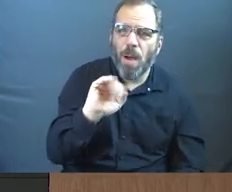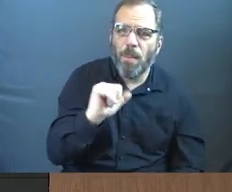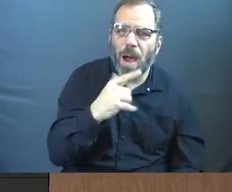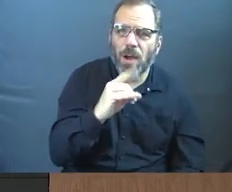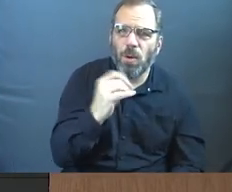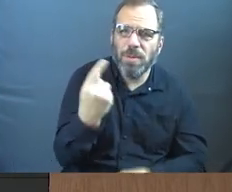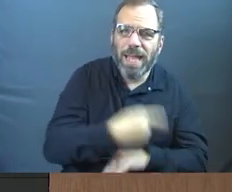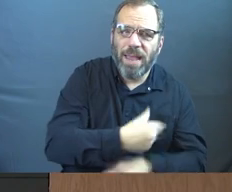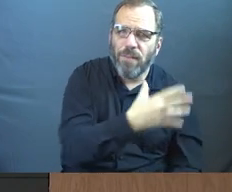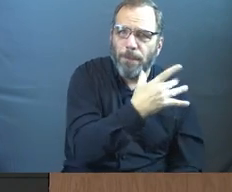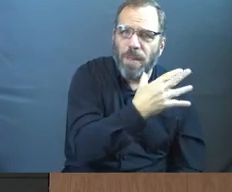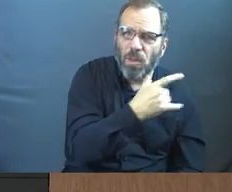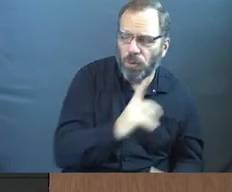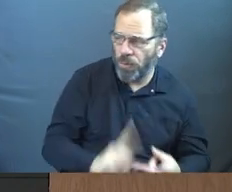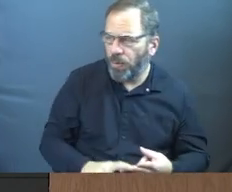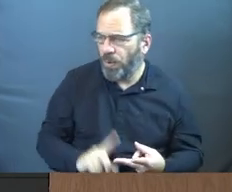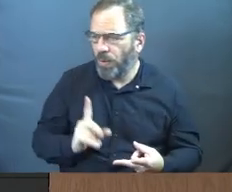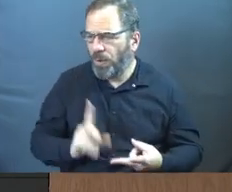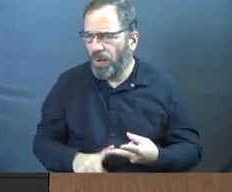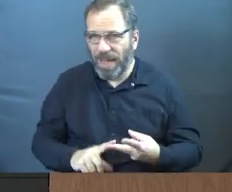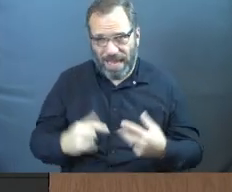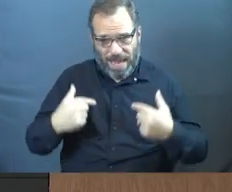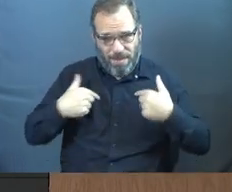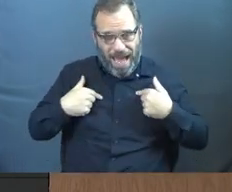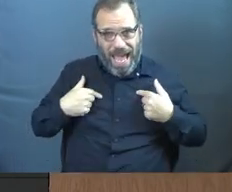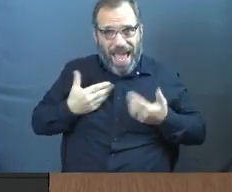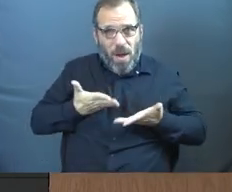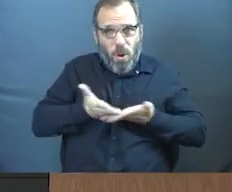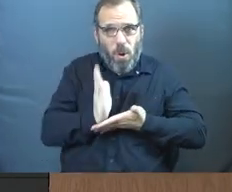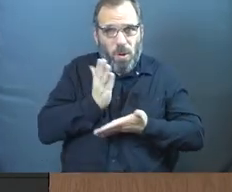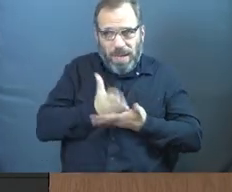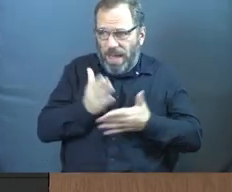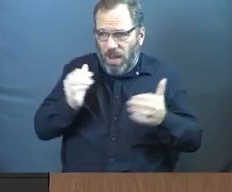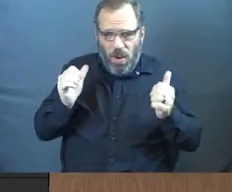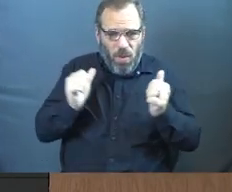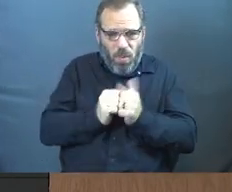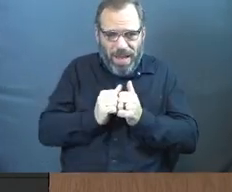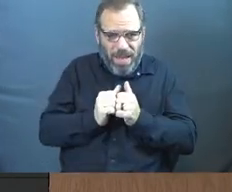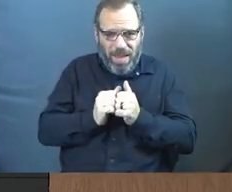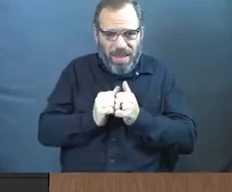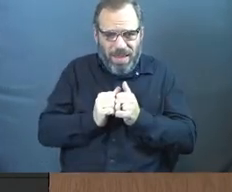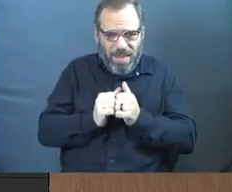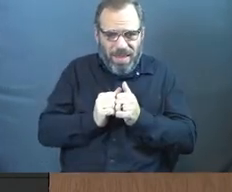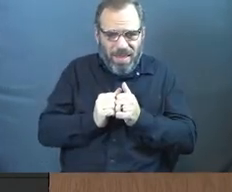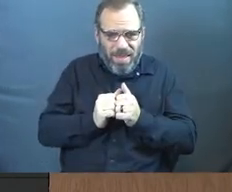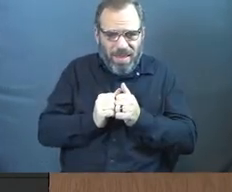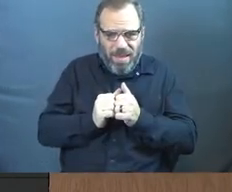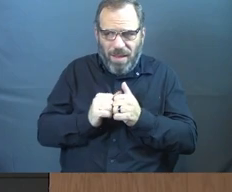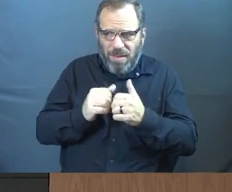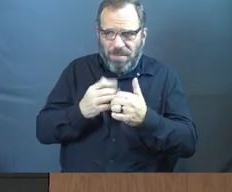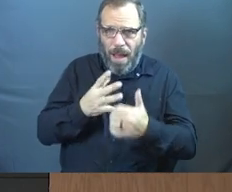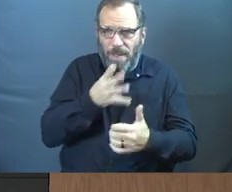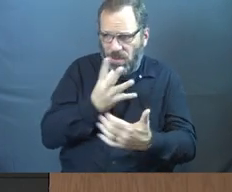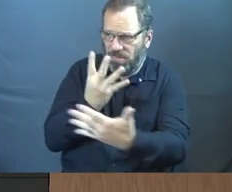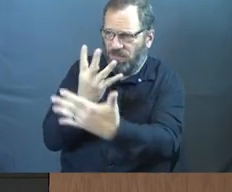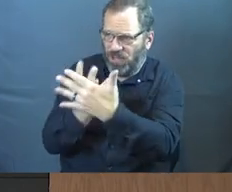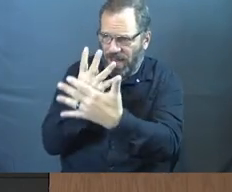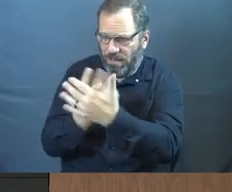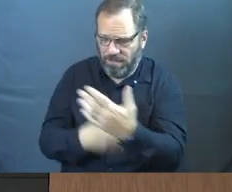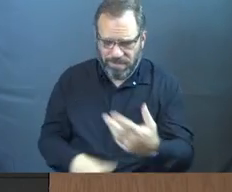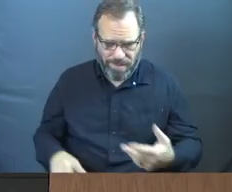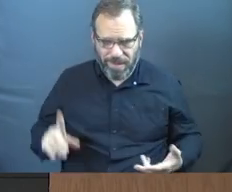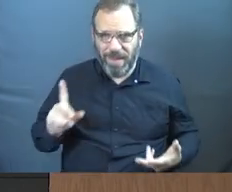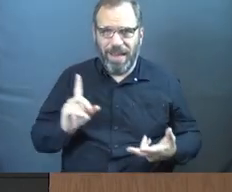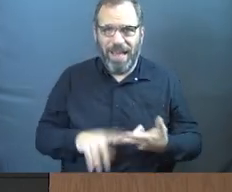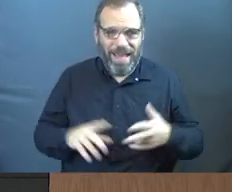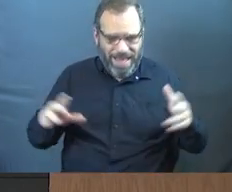What about, am I okay with, with, with jailing a mother? And you're,